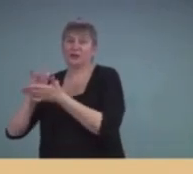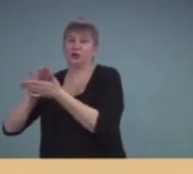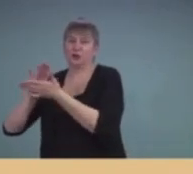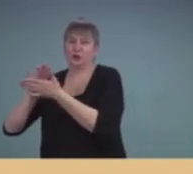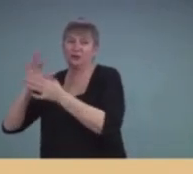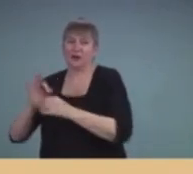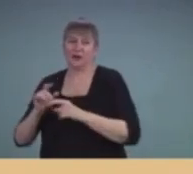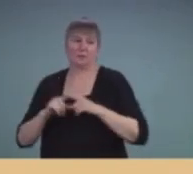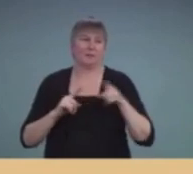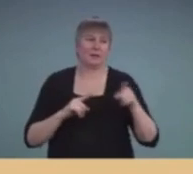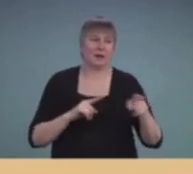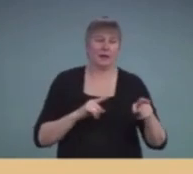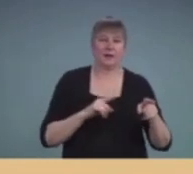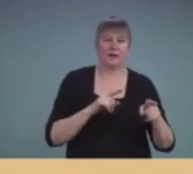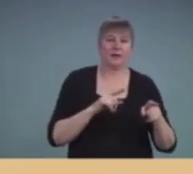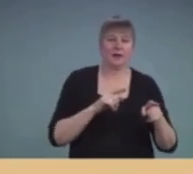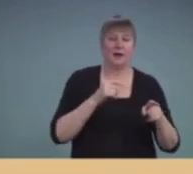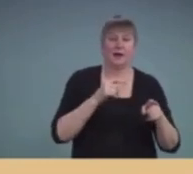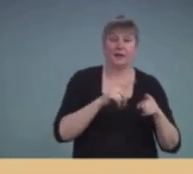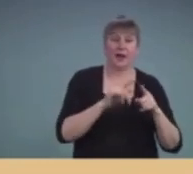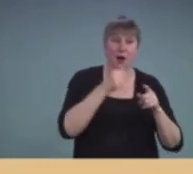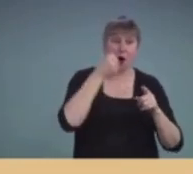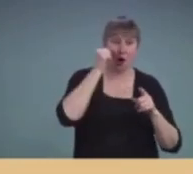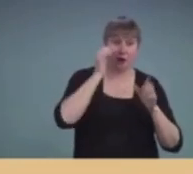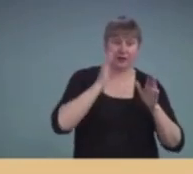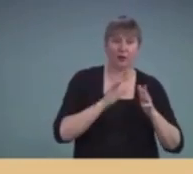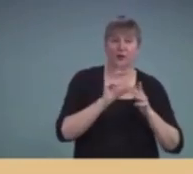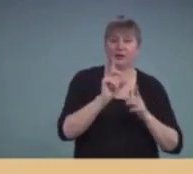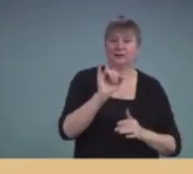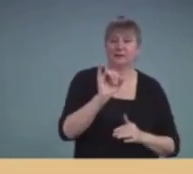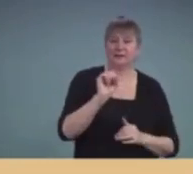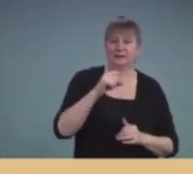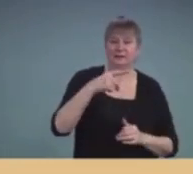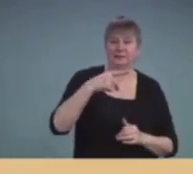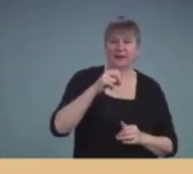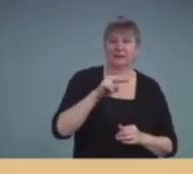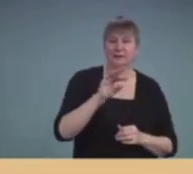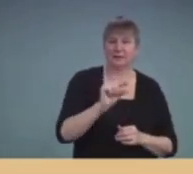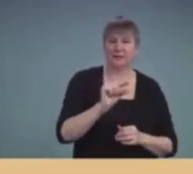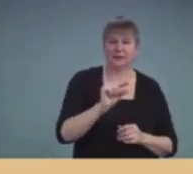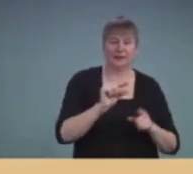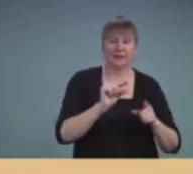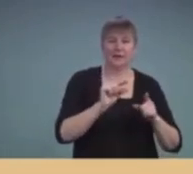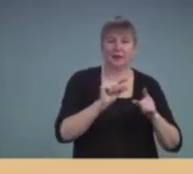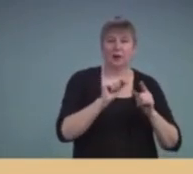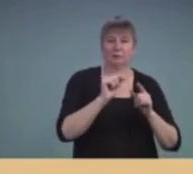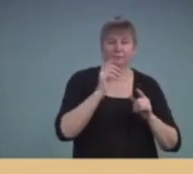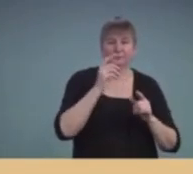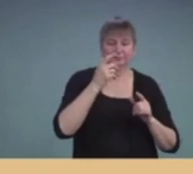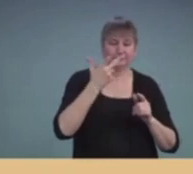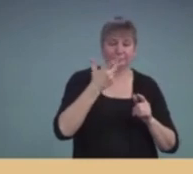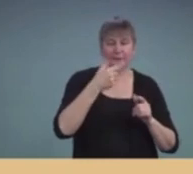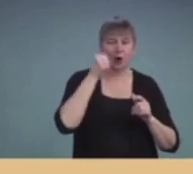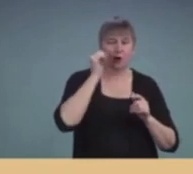audiologist or diagnosing audiologist doesn't have as big a role in the assistive listening devices that are used.